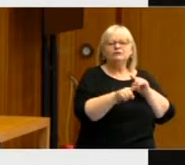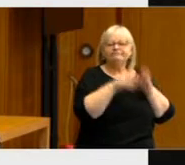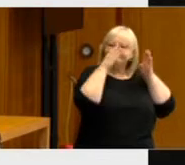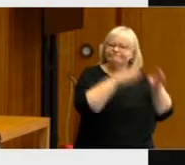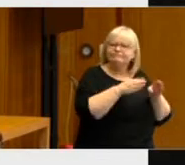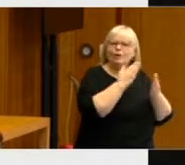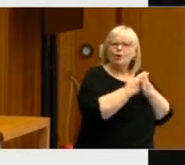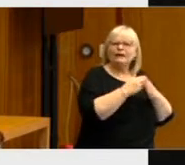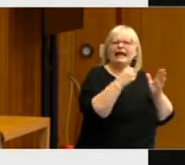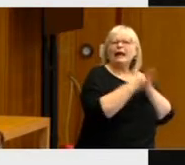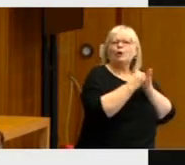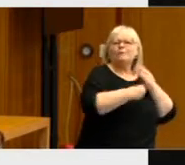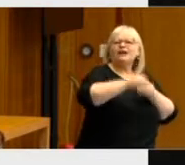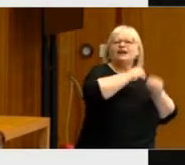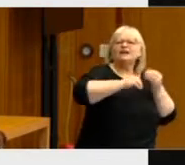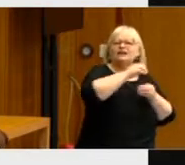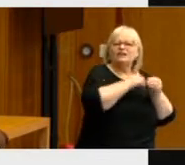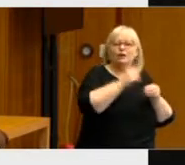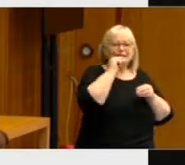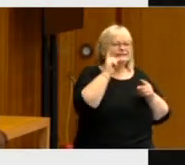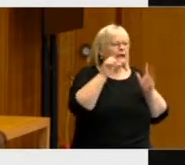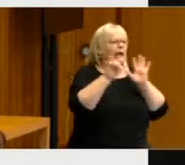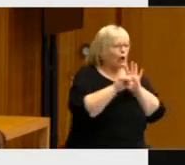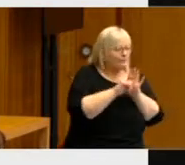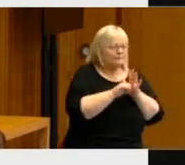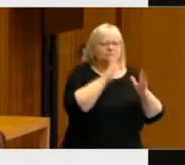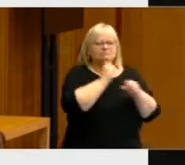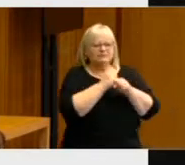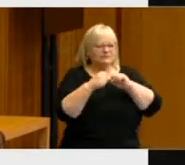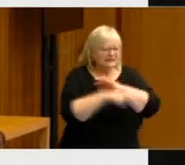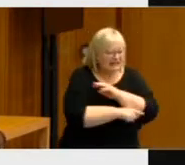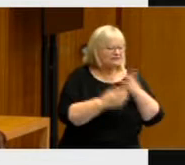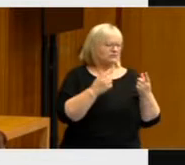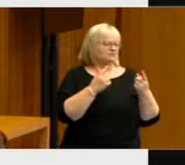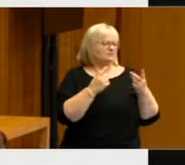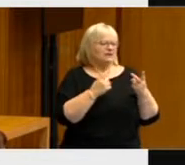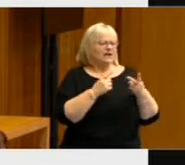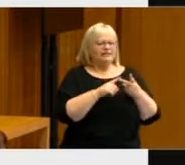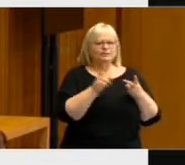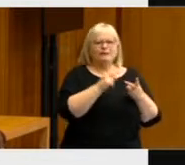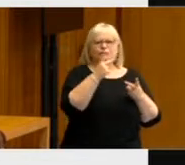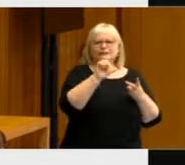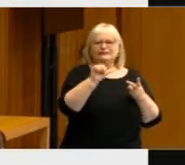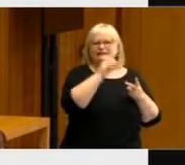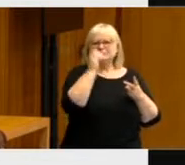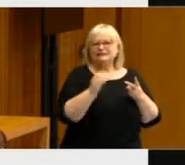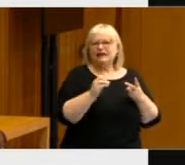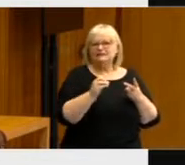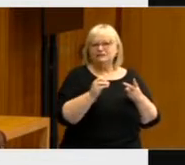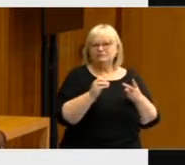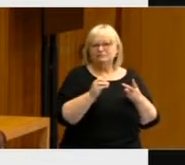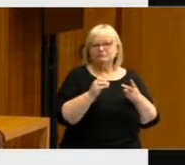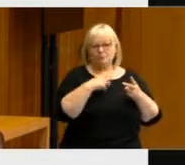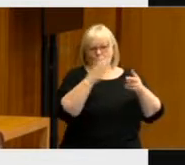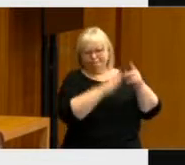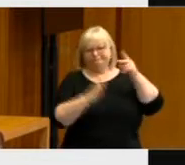and we can see that here with the economy government debt. There's the order of a 26 percent point advantage for